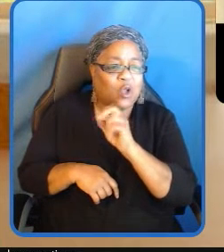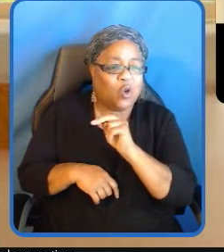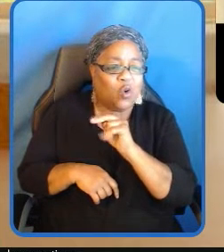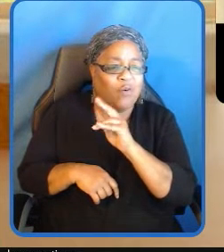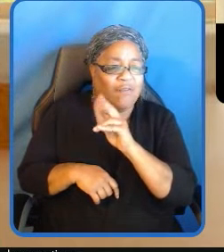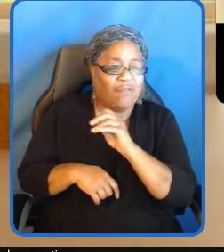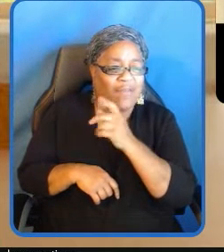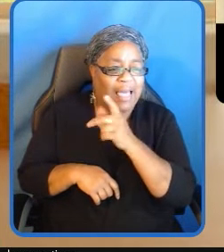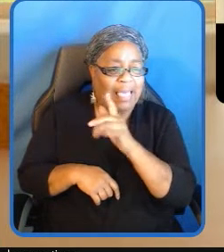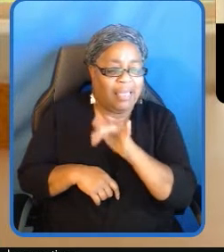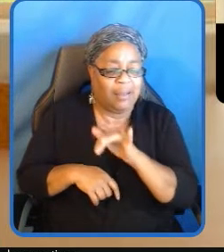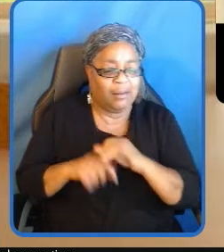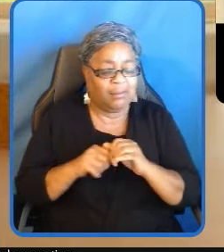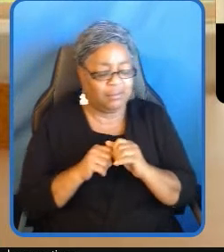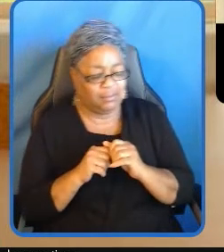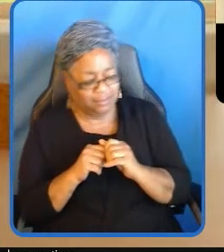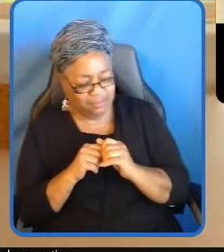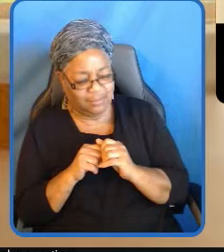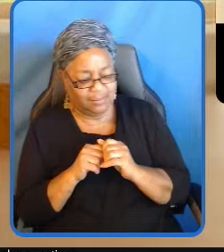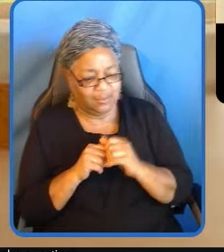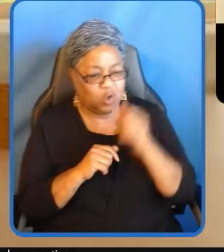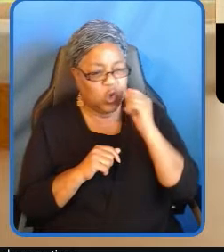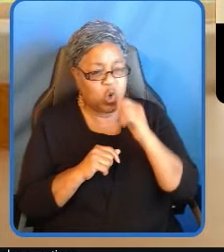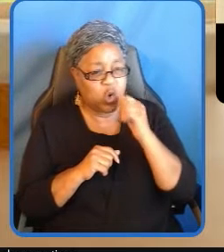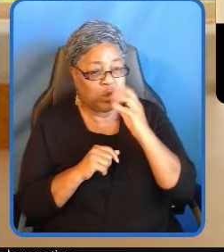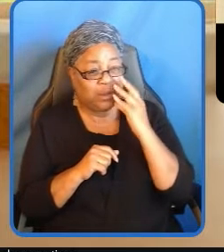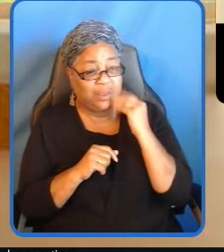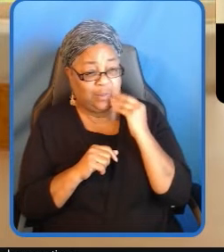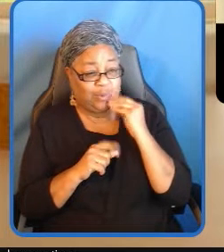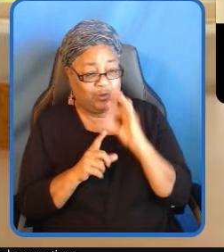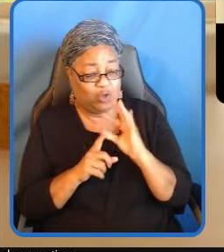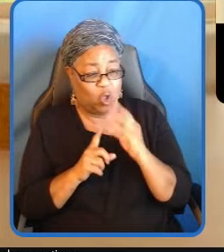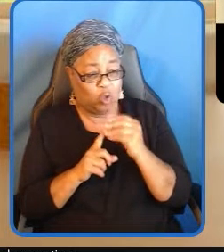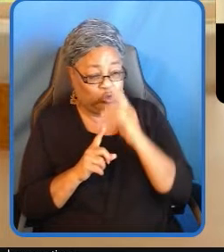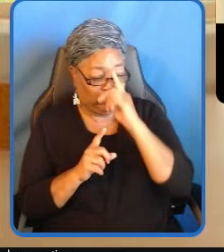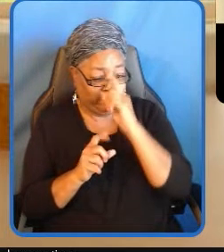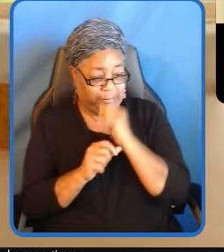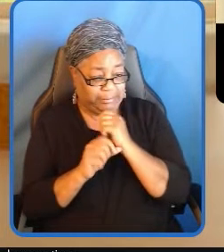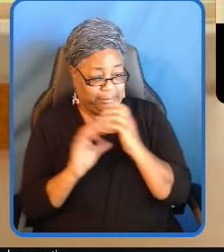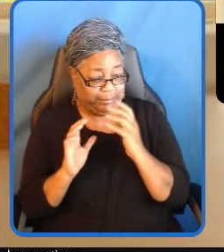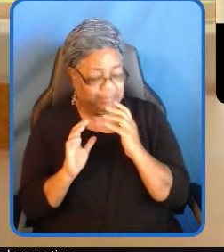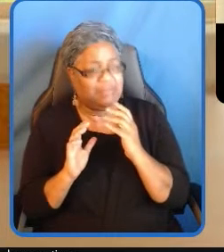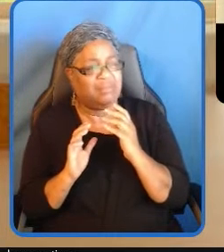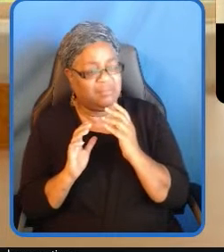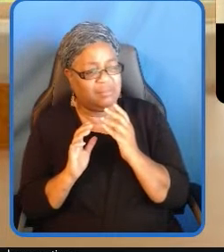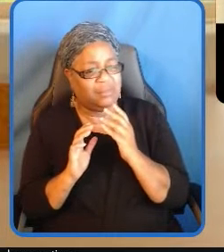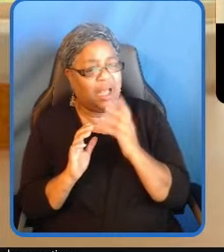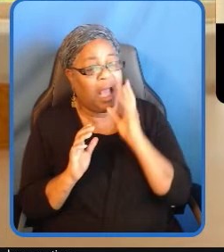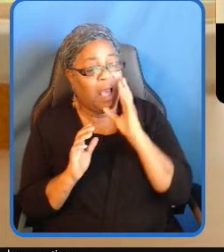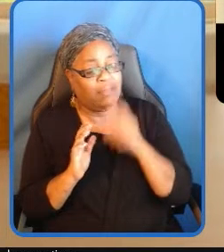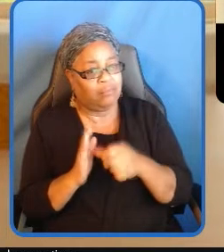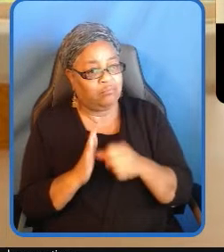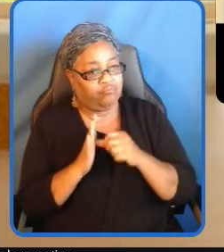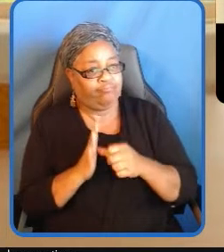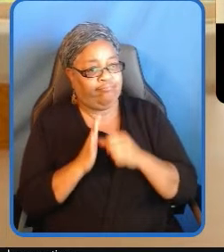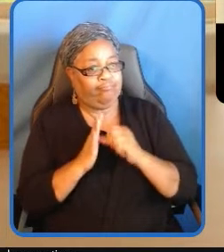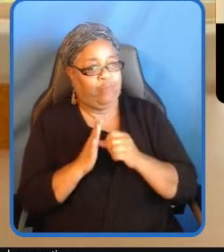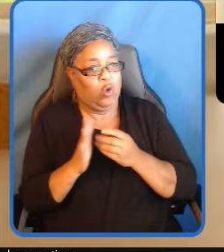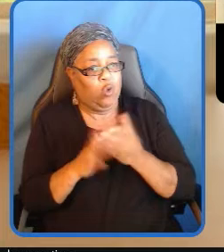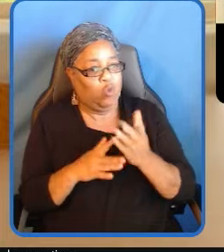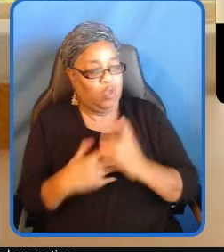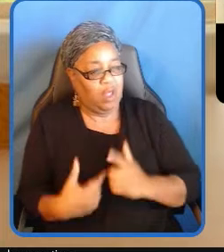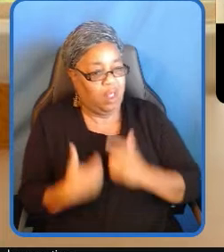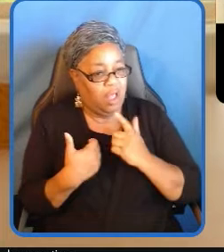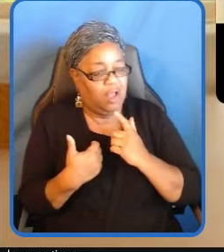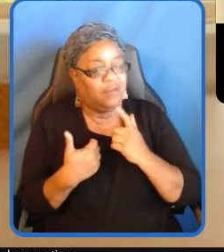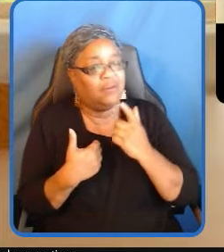cultural touchstones and these internalized beliefs resonate throughout their lives in elementary school in high school in college